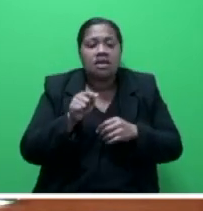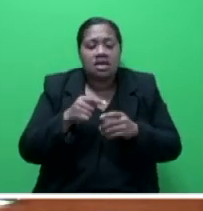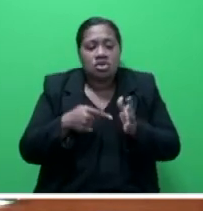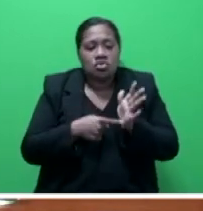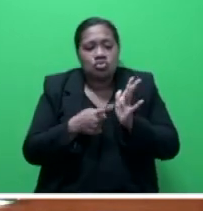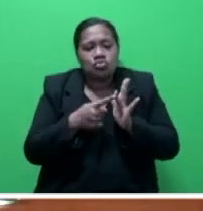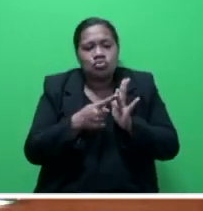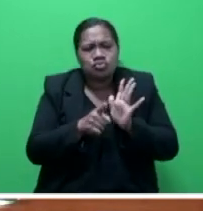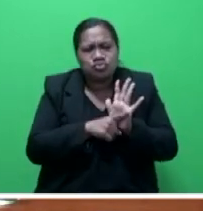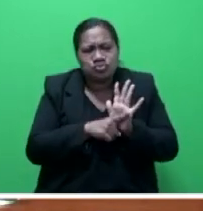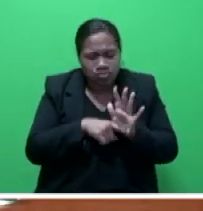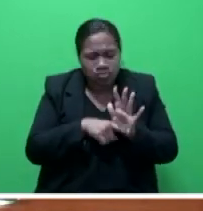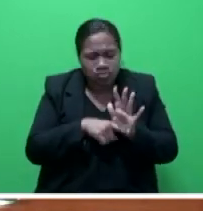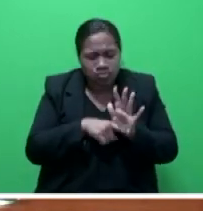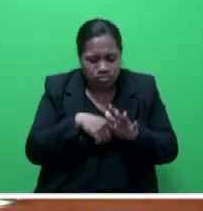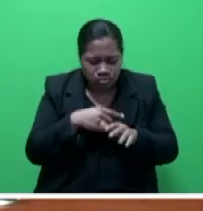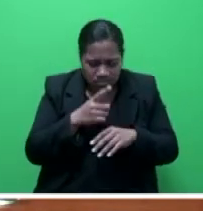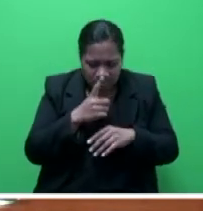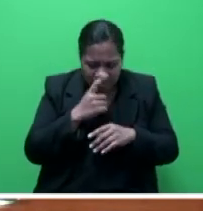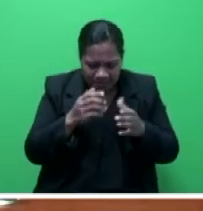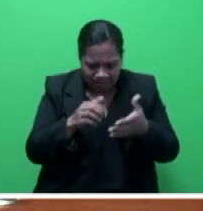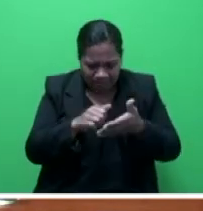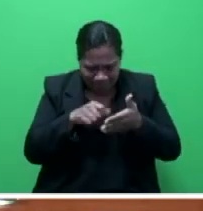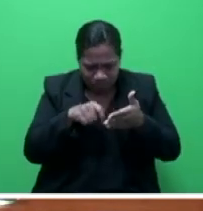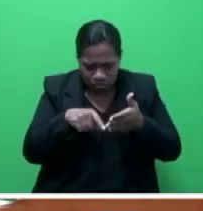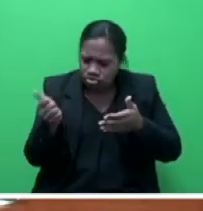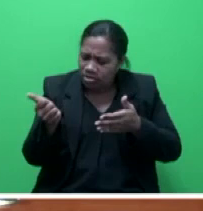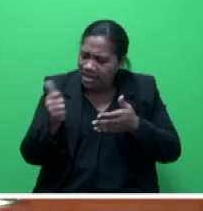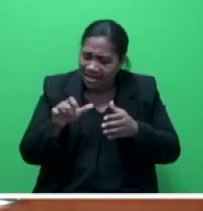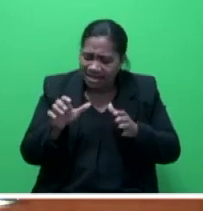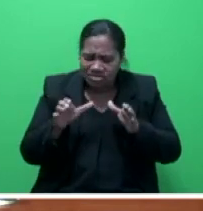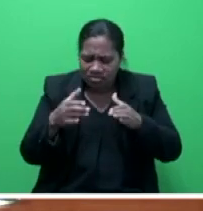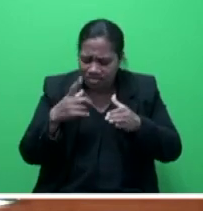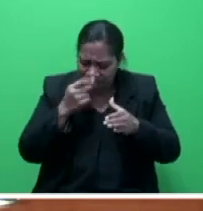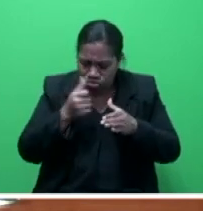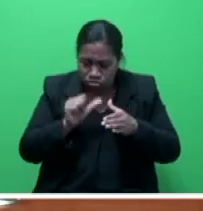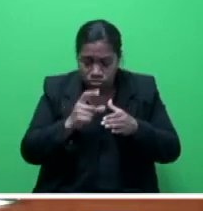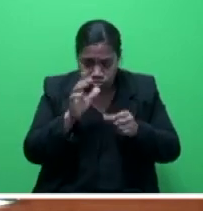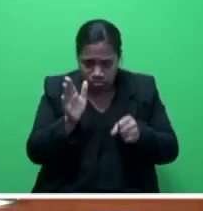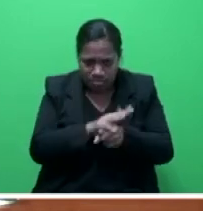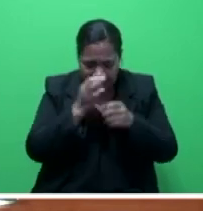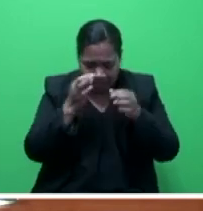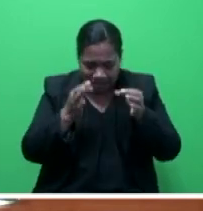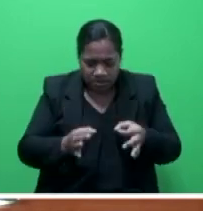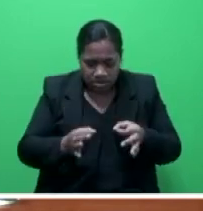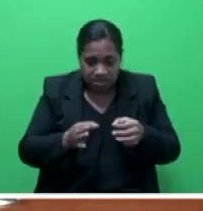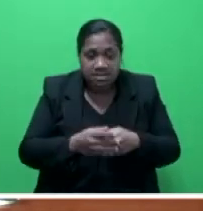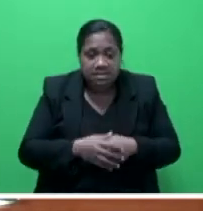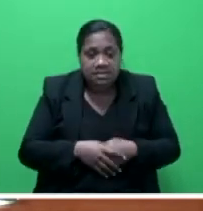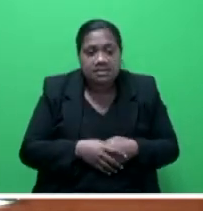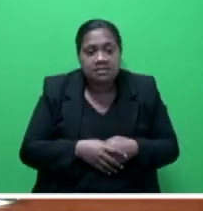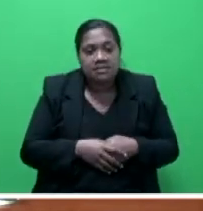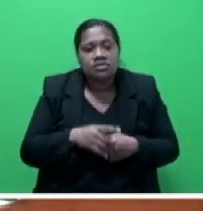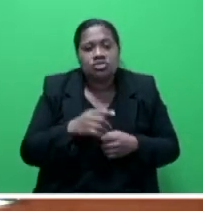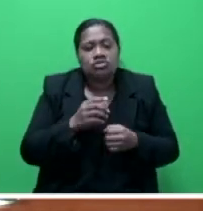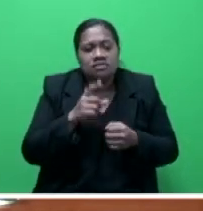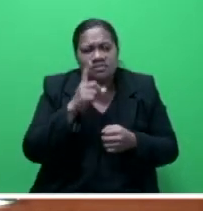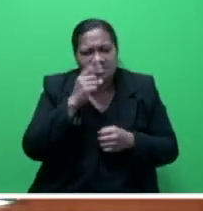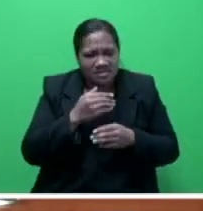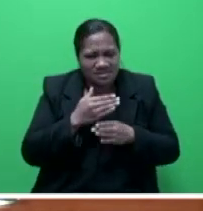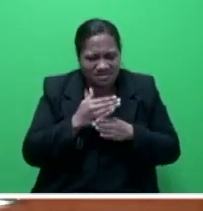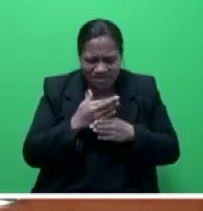agency can use to make decisions to serve our fellow Fijians.